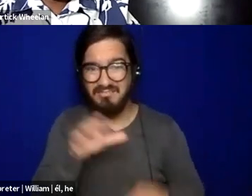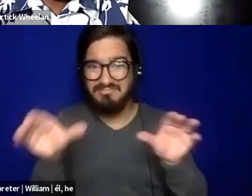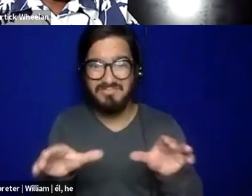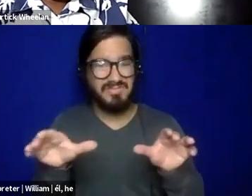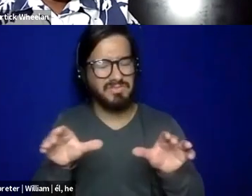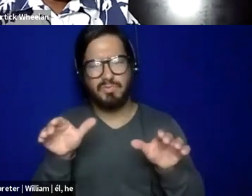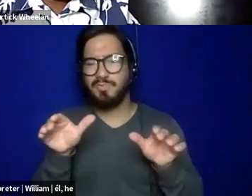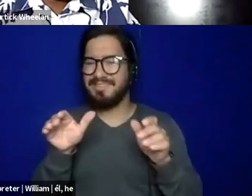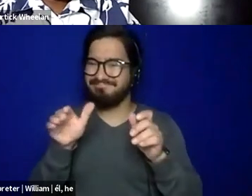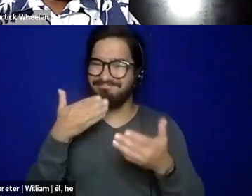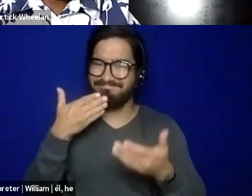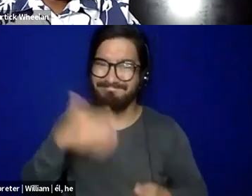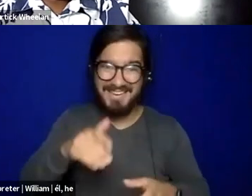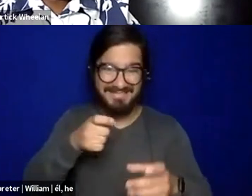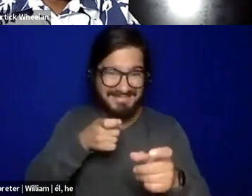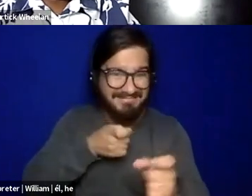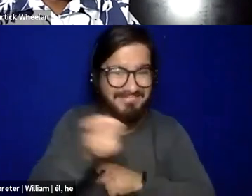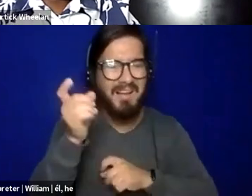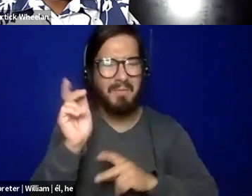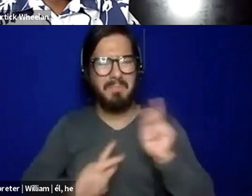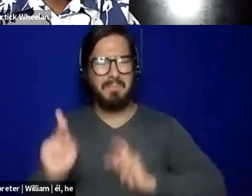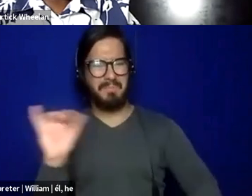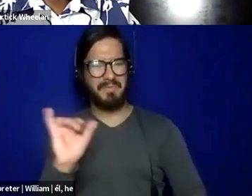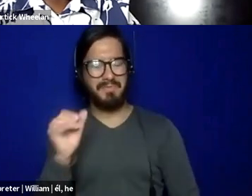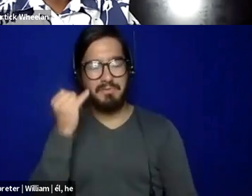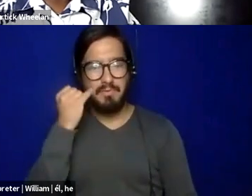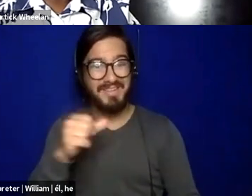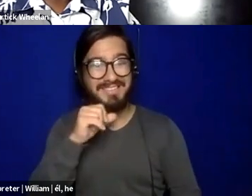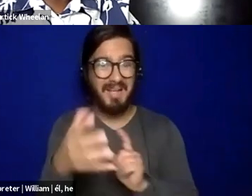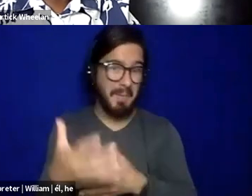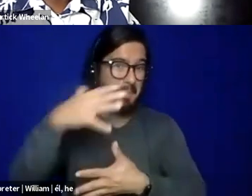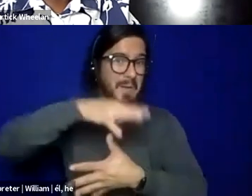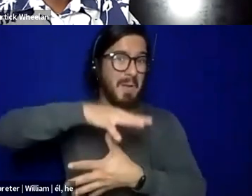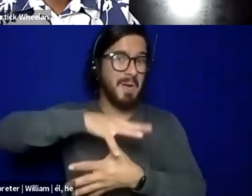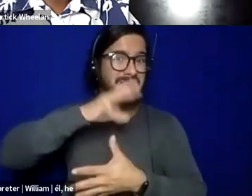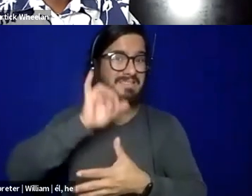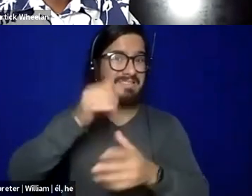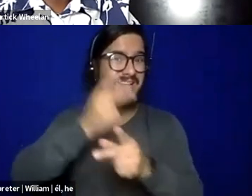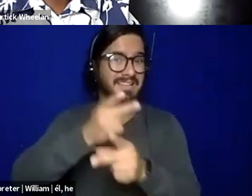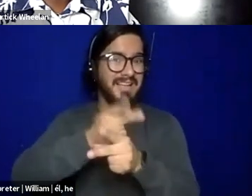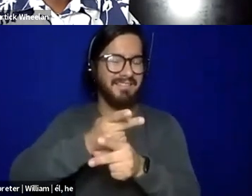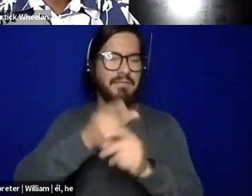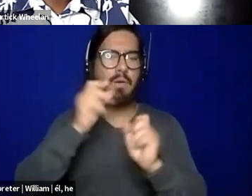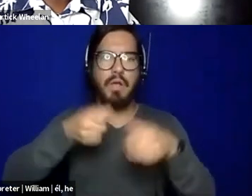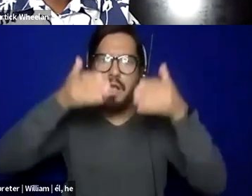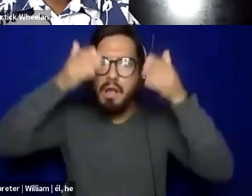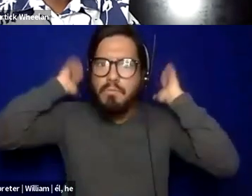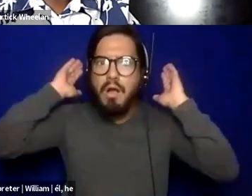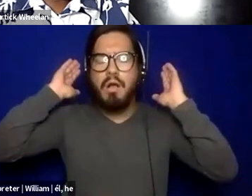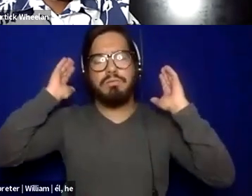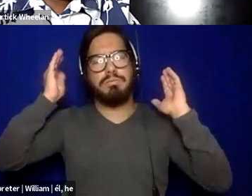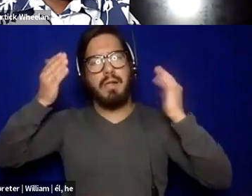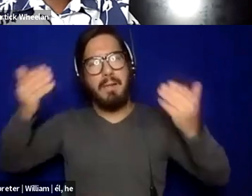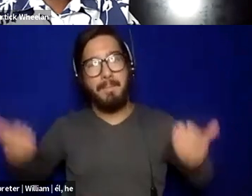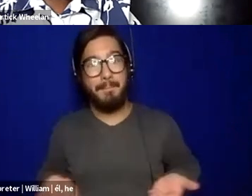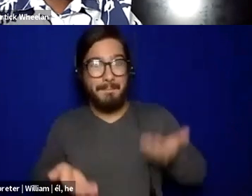Um, and in fact, if we don't prioritize that self-care, we can wind up being burned out, not realize it, and actually do more harm.